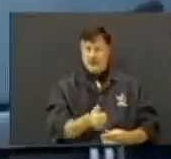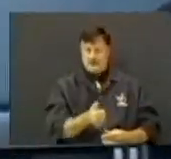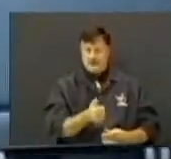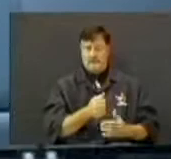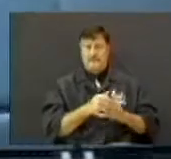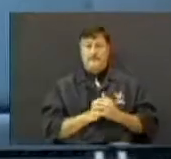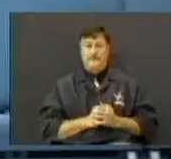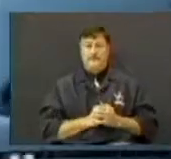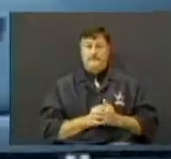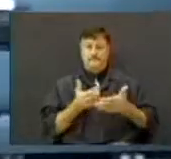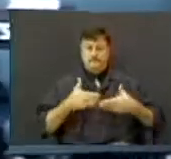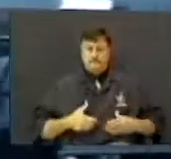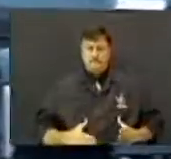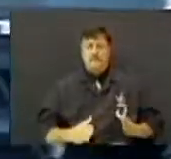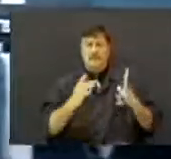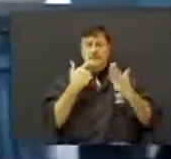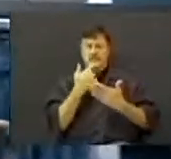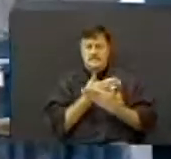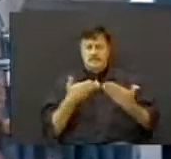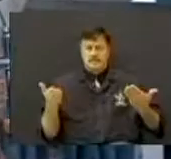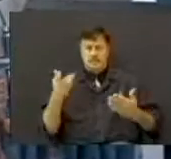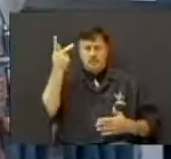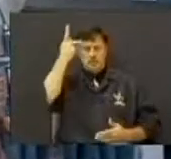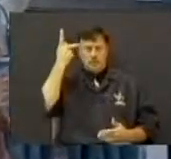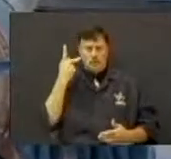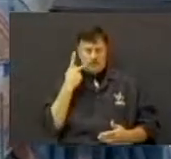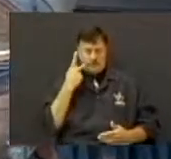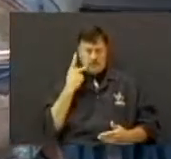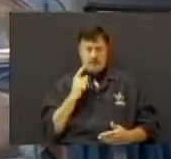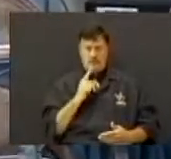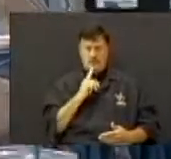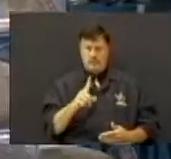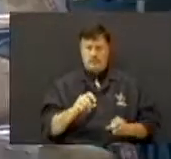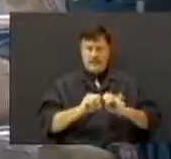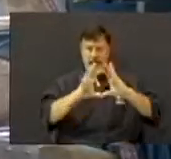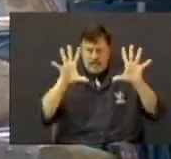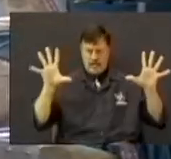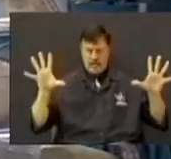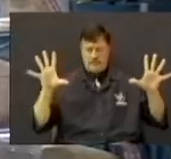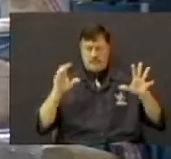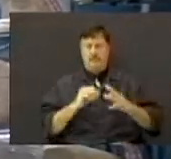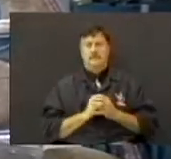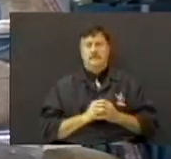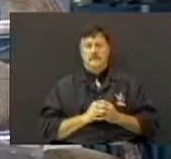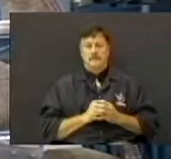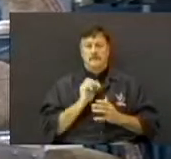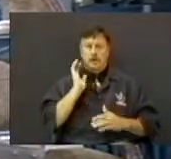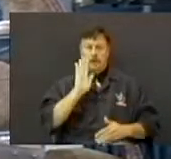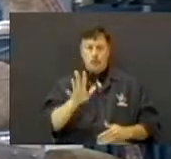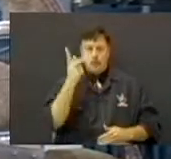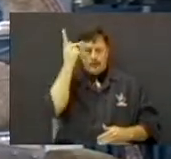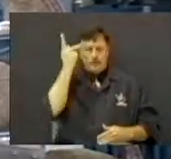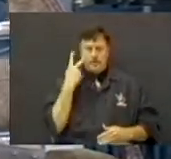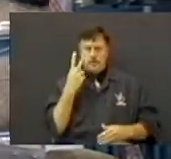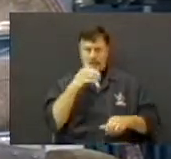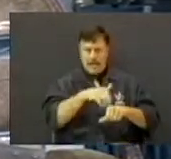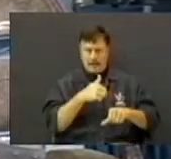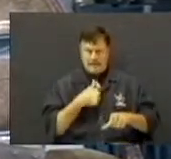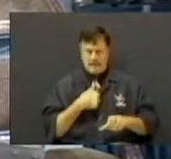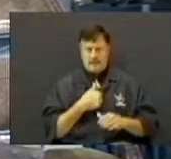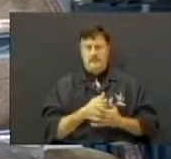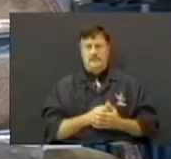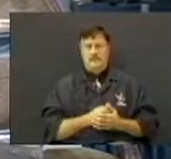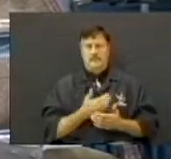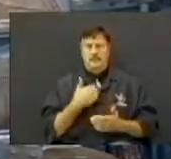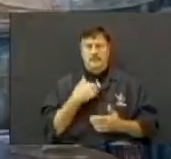Hey, let me say something. There's some of you parents and I'm going to be really transparent right now. You parents, look at me. We've got